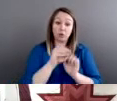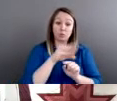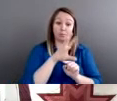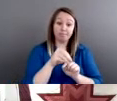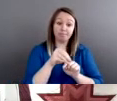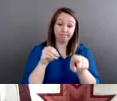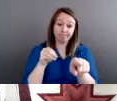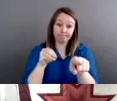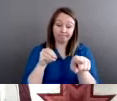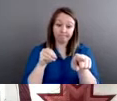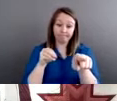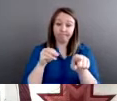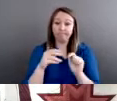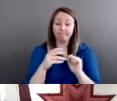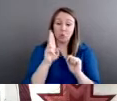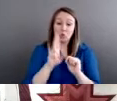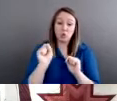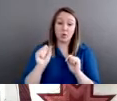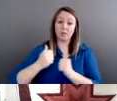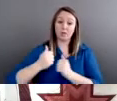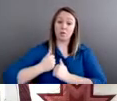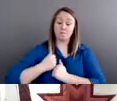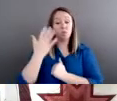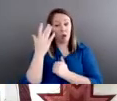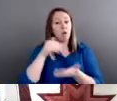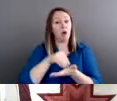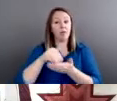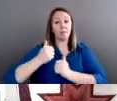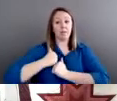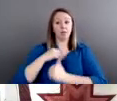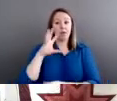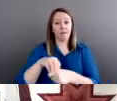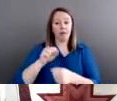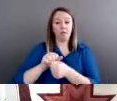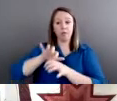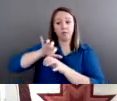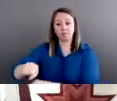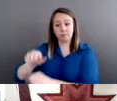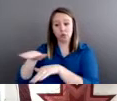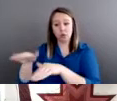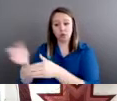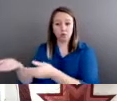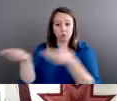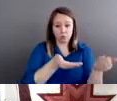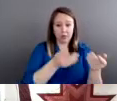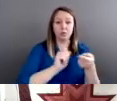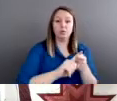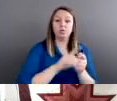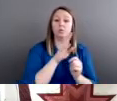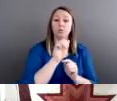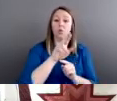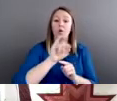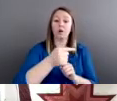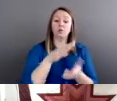times the military was involved in the capture of children to take to boarding schools. So the exact same group of